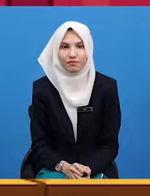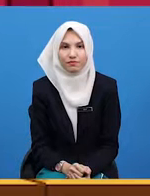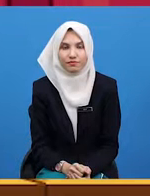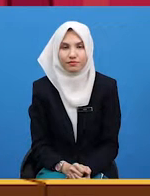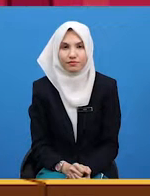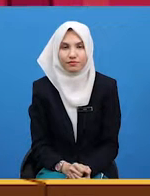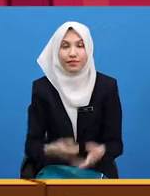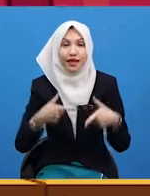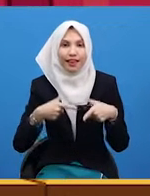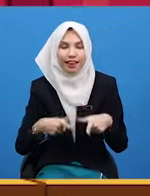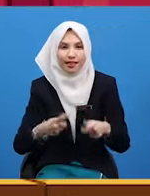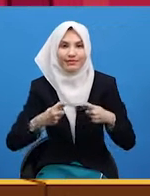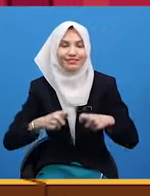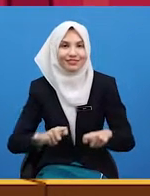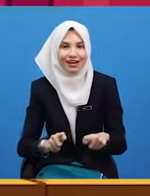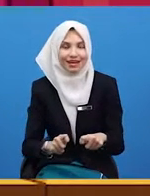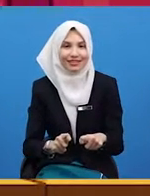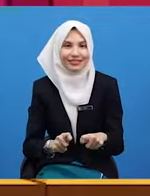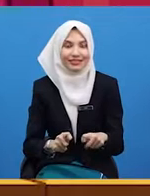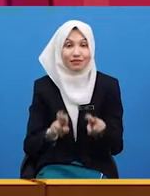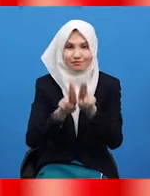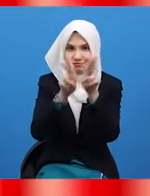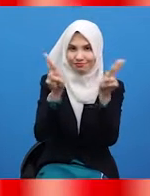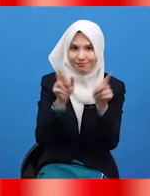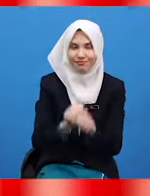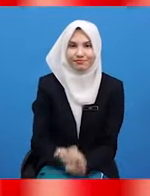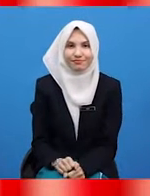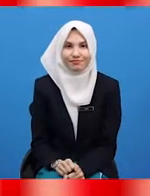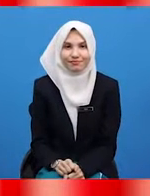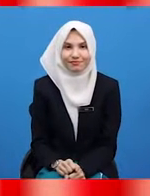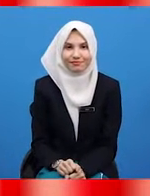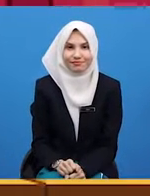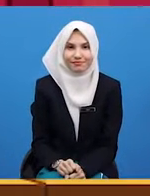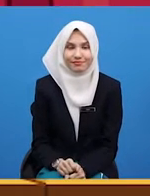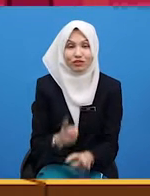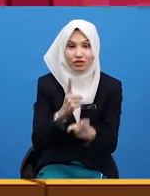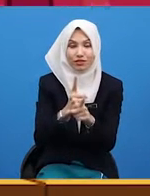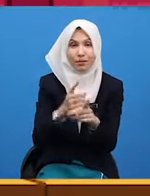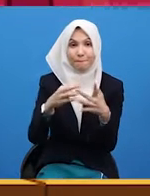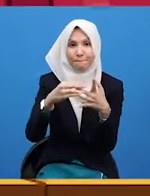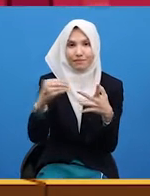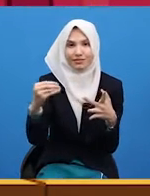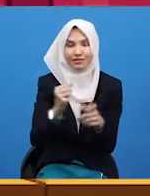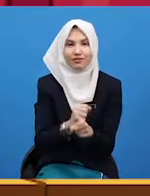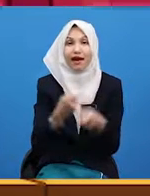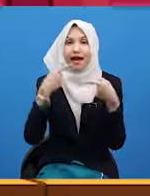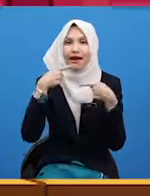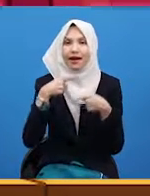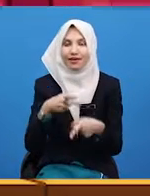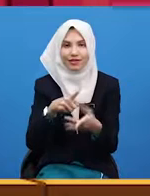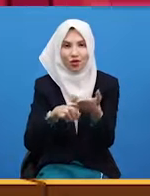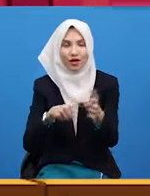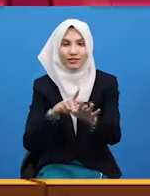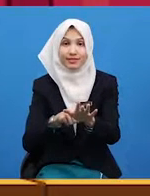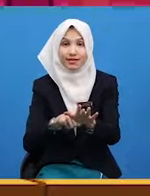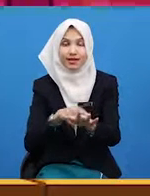Let's try out this quiz Choose the correct answer What time is it?